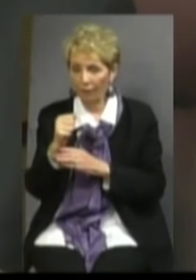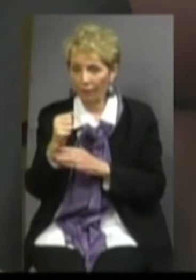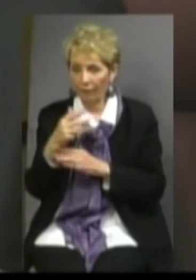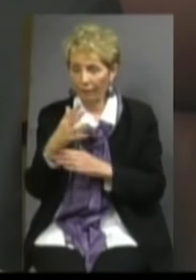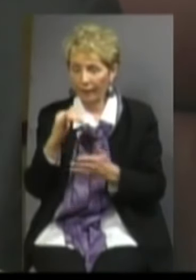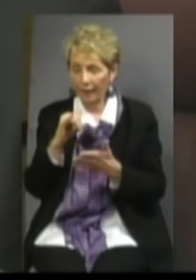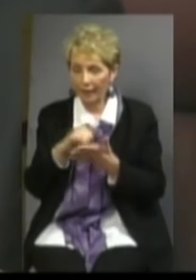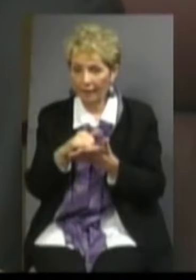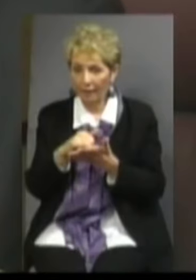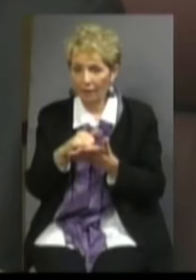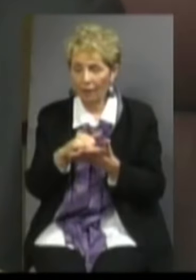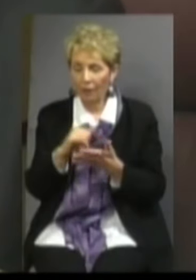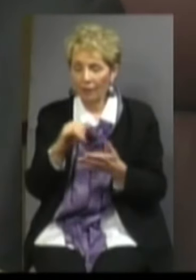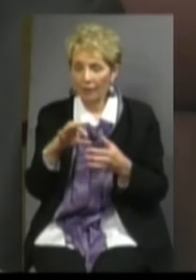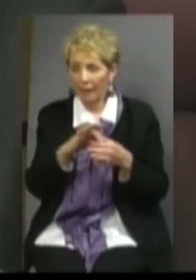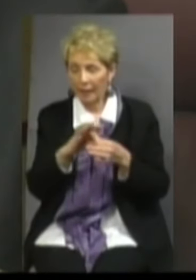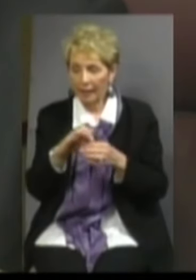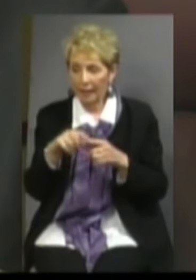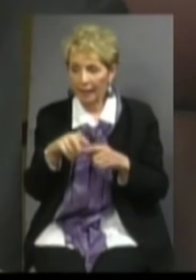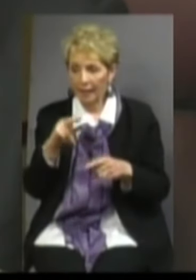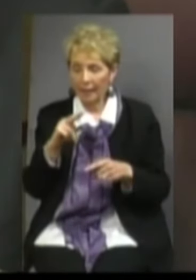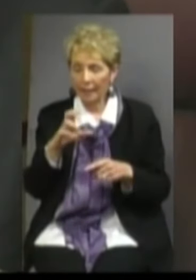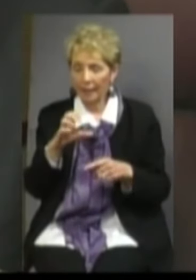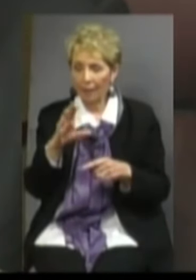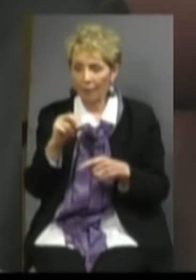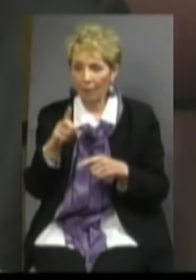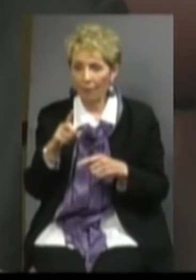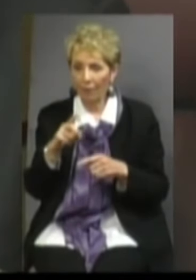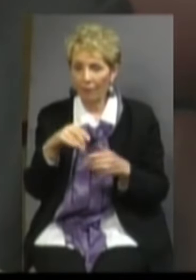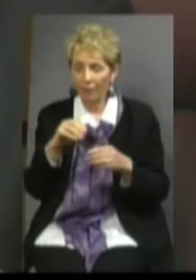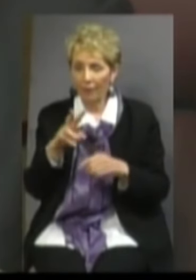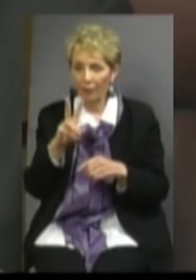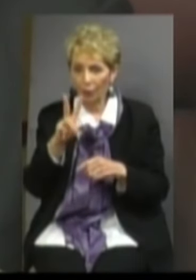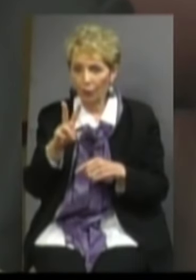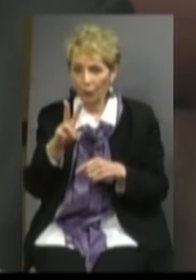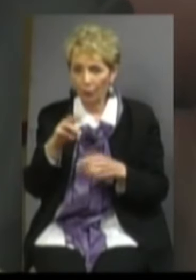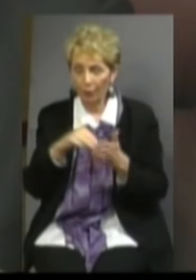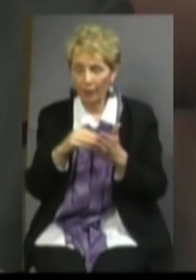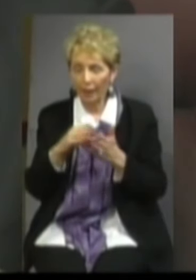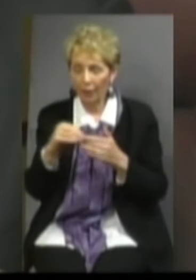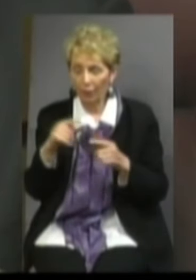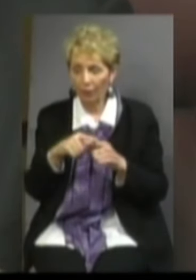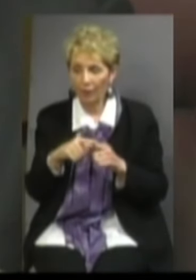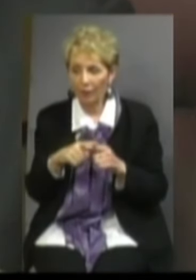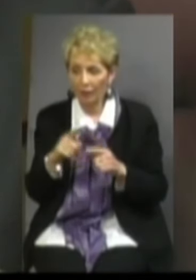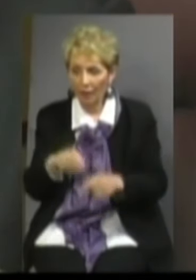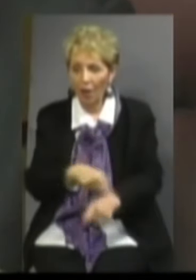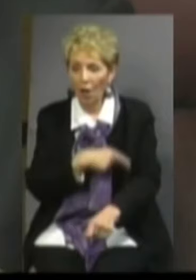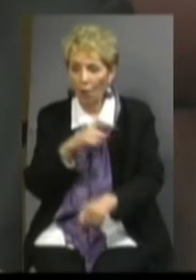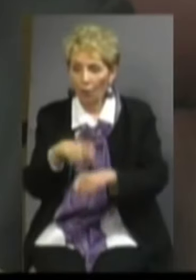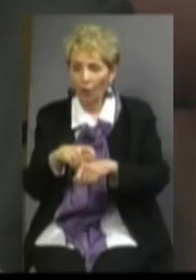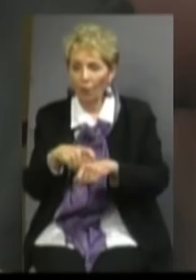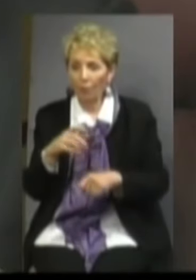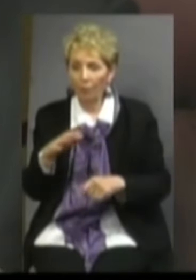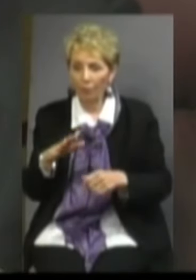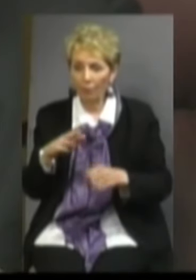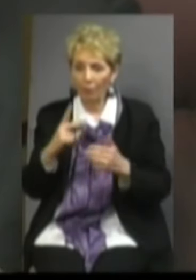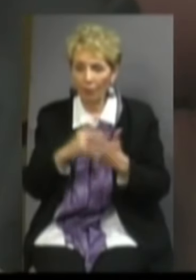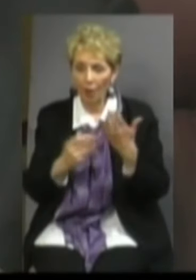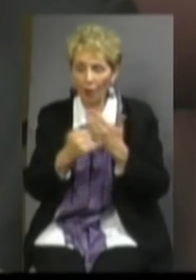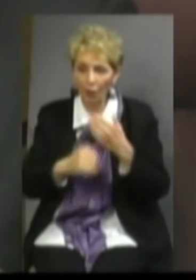That reads, whereas the Connect NC bond will invest $2 billion in targeted long-term projects across the state,